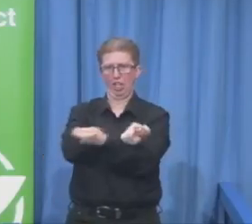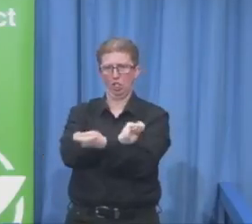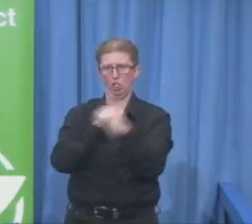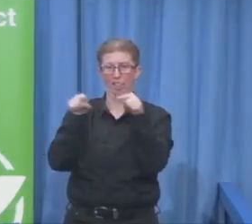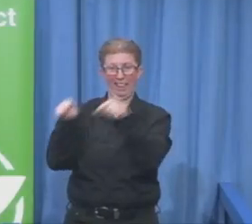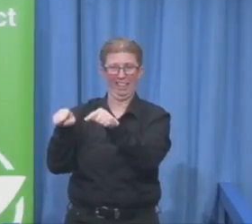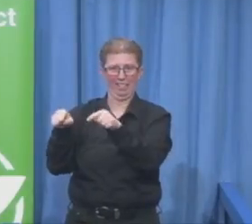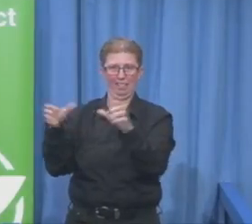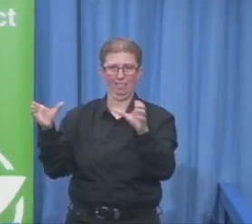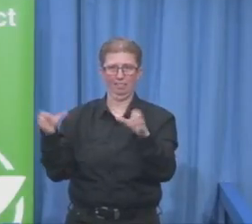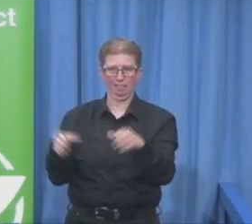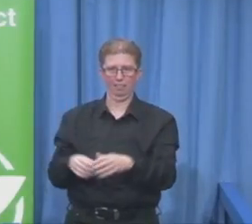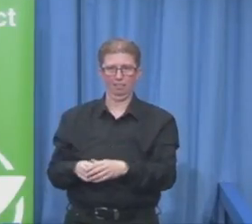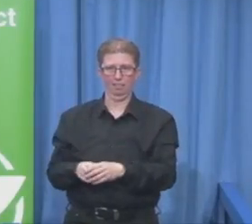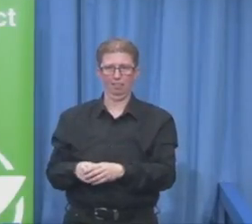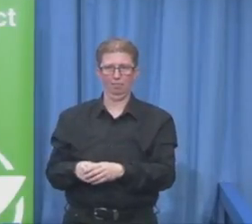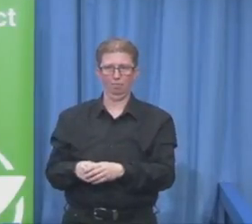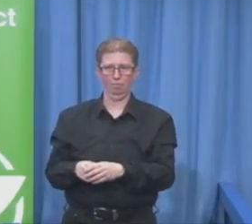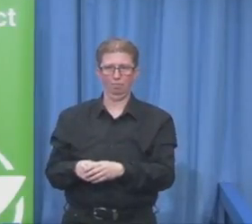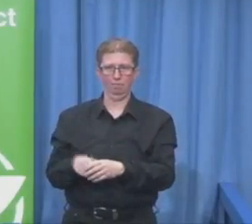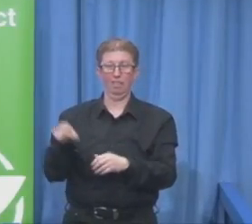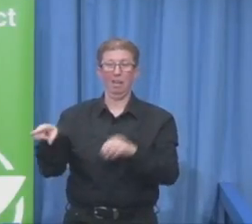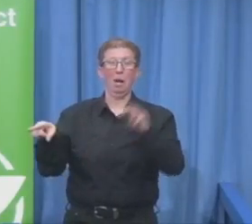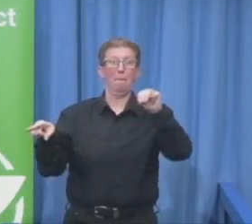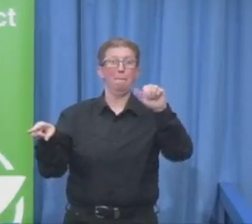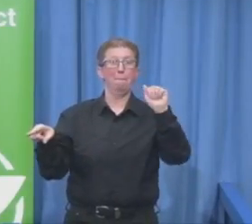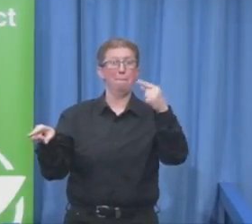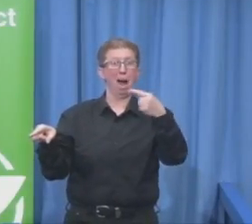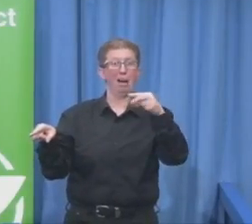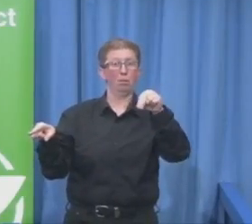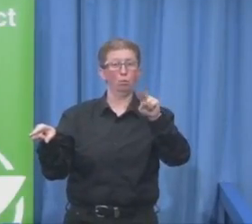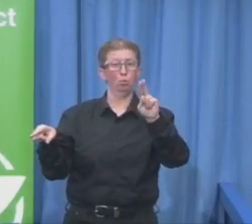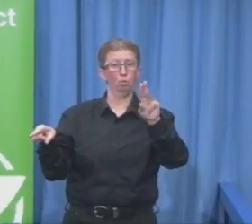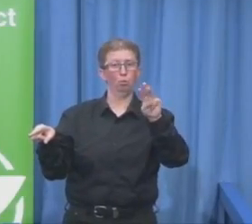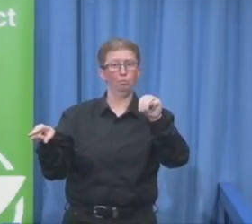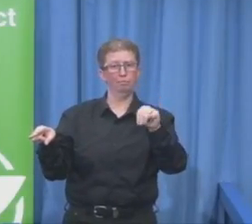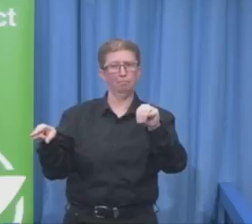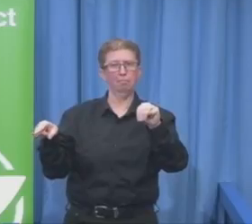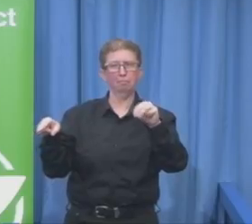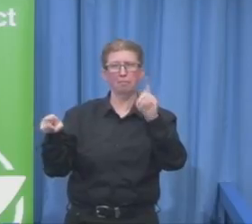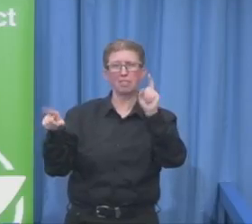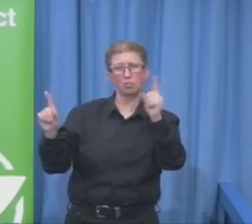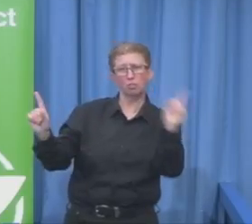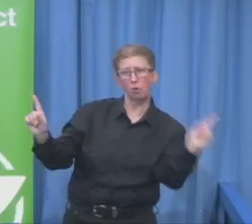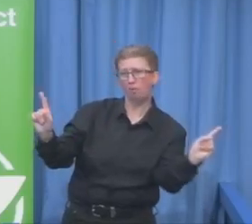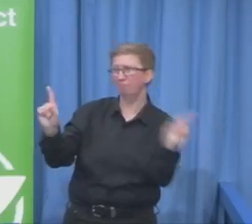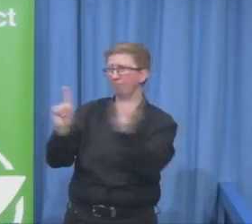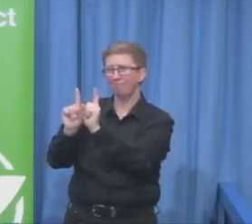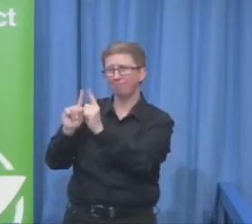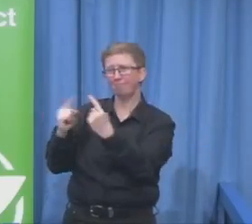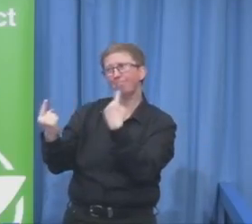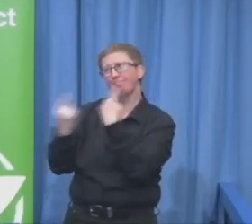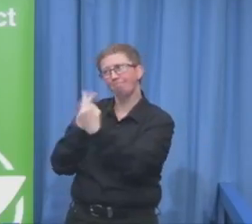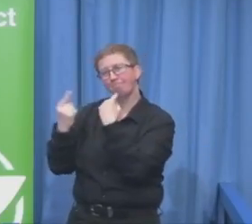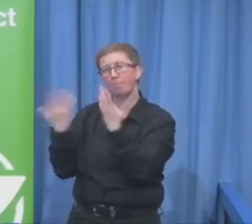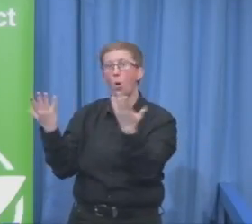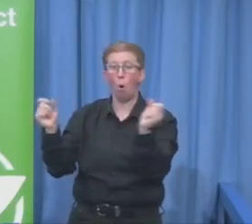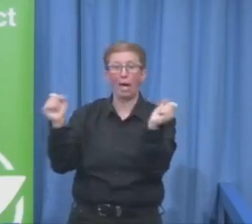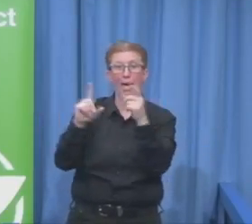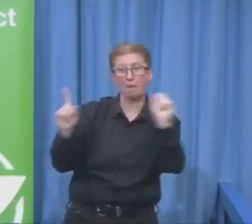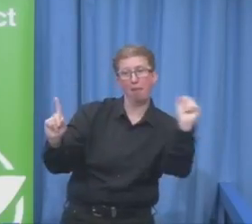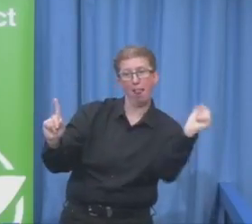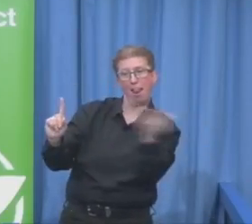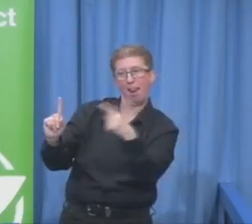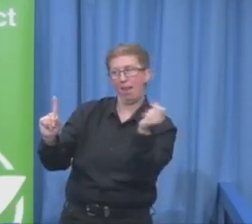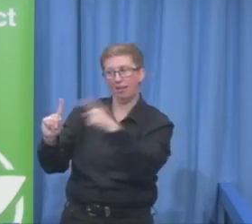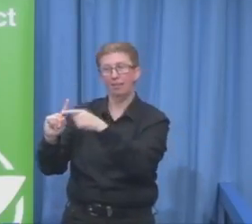Okay, so we're gonna have a couch conversation. Where is the fabulous Tom Butcher? Where are you? Where are you? Are you down the back? So we're going to have...